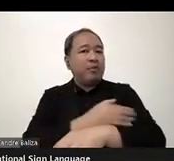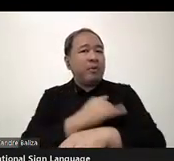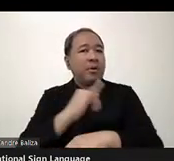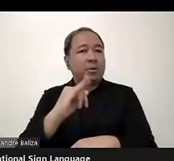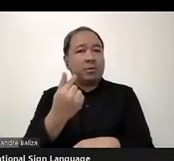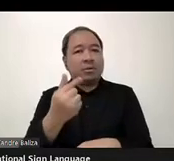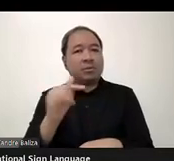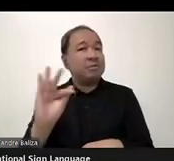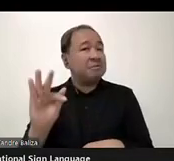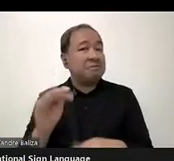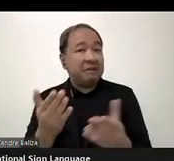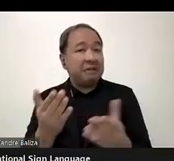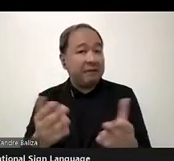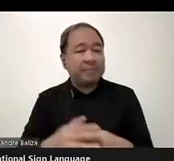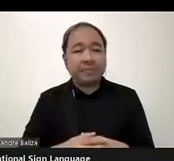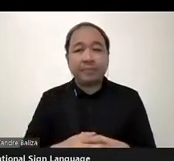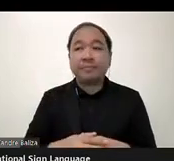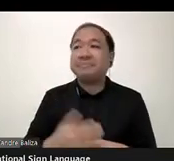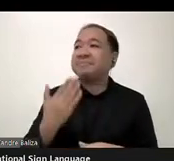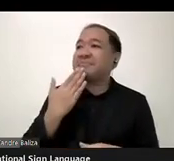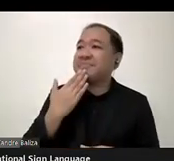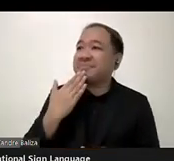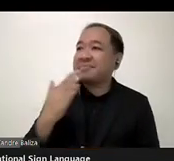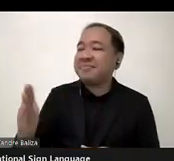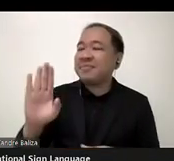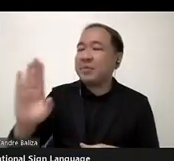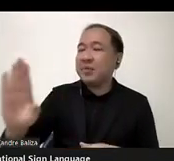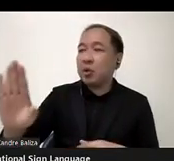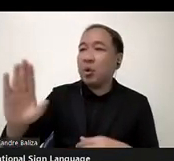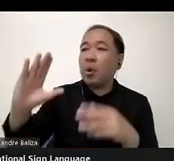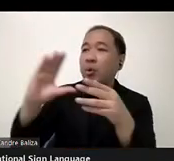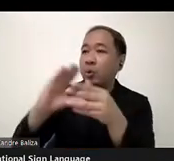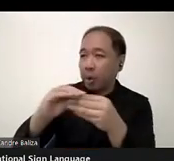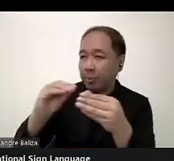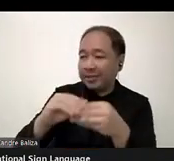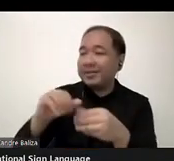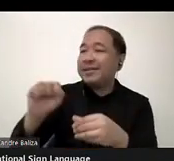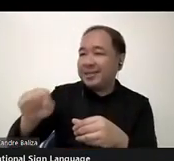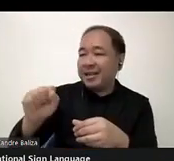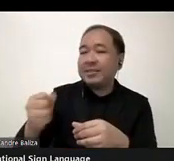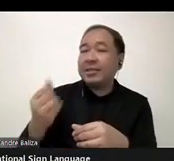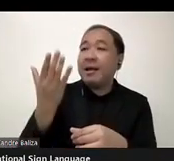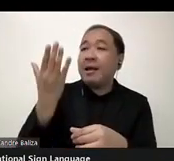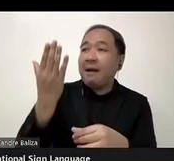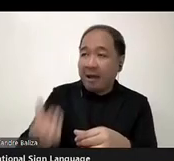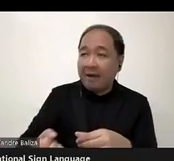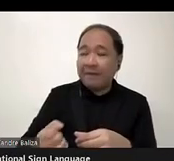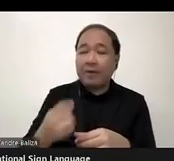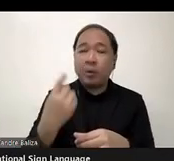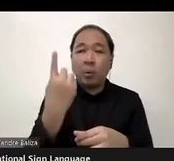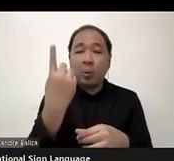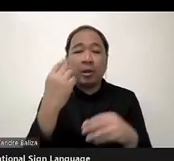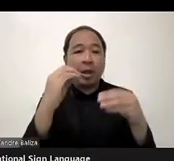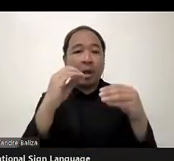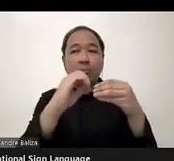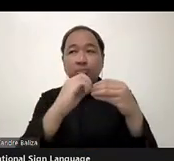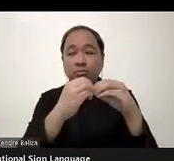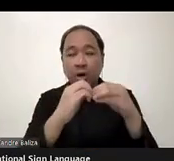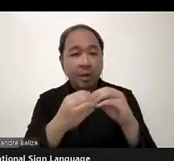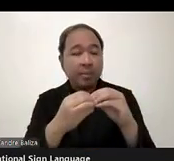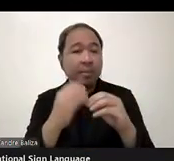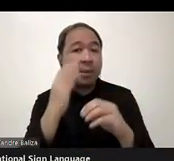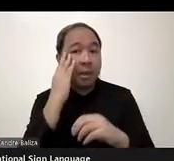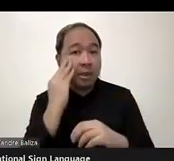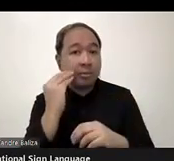Thank you so much for your comments. Yes, we do. We are working with the team. One of the problems we've encountered with